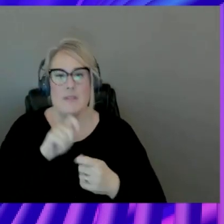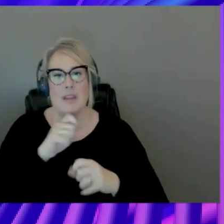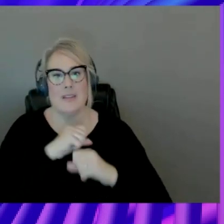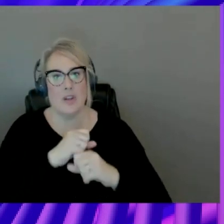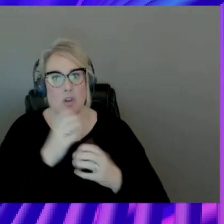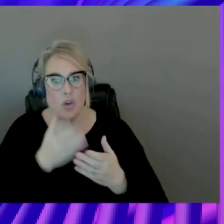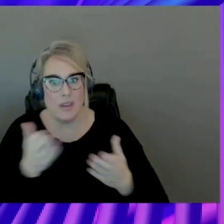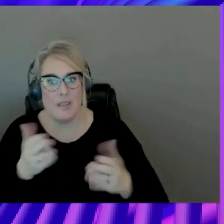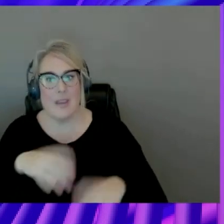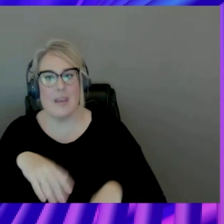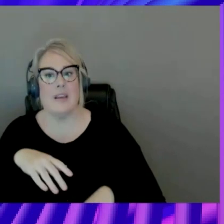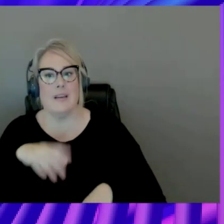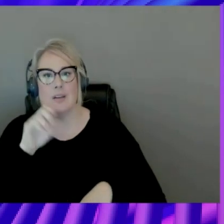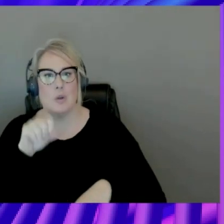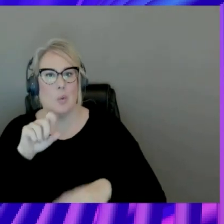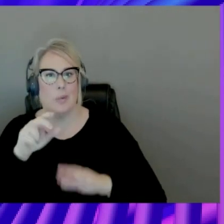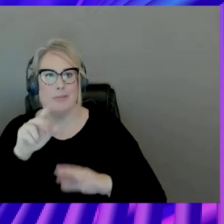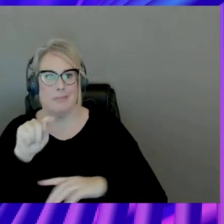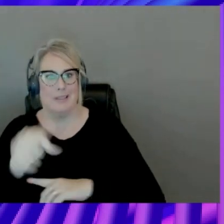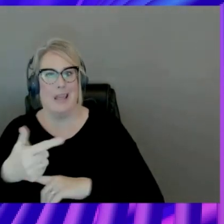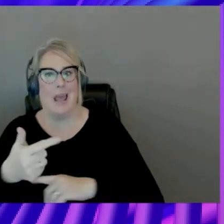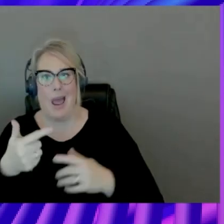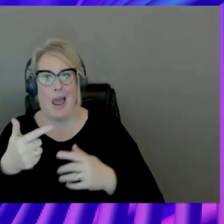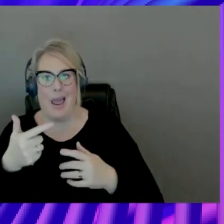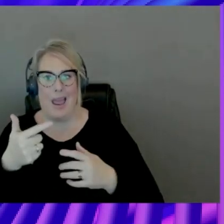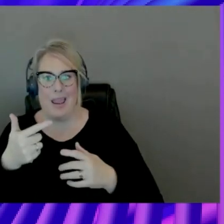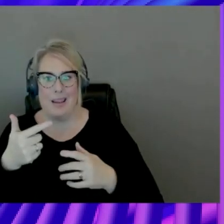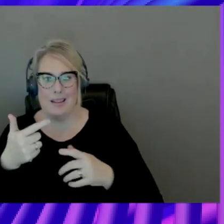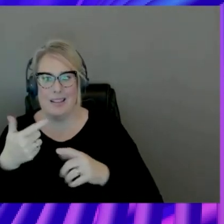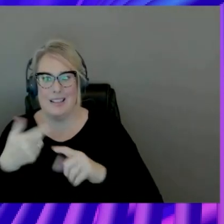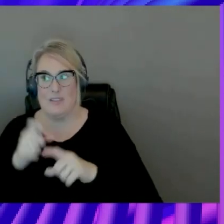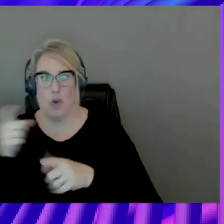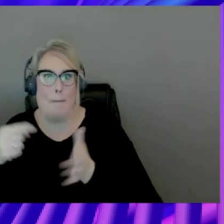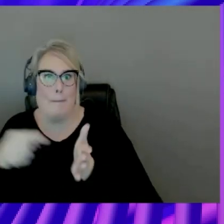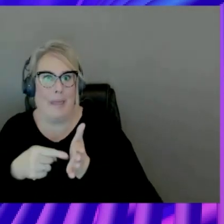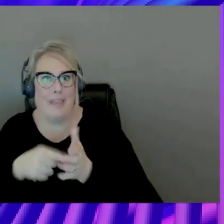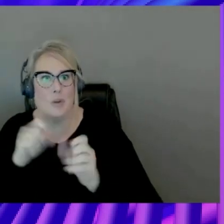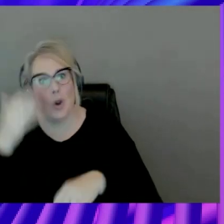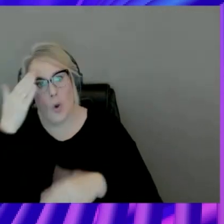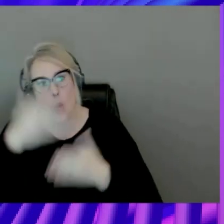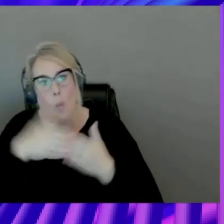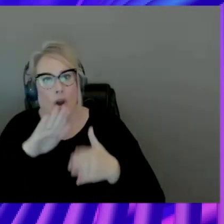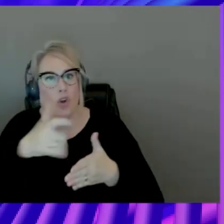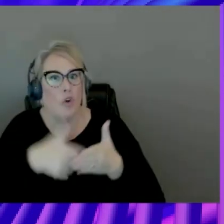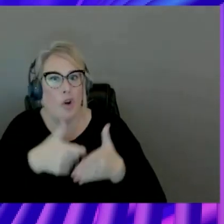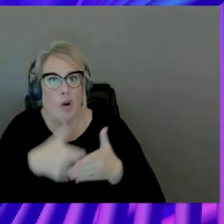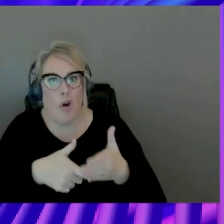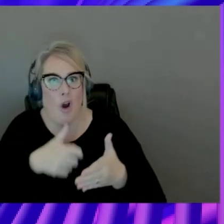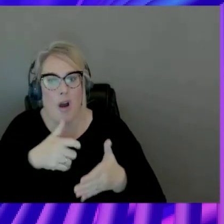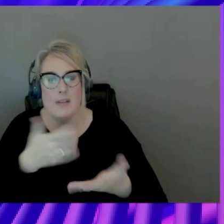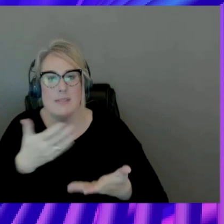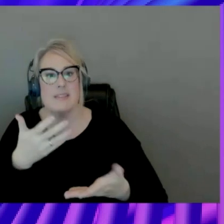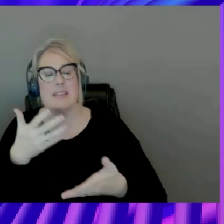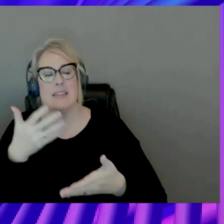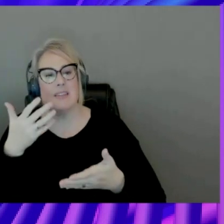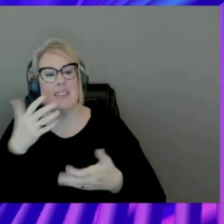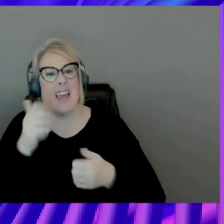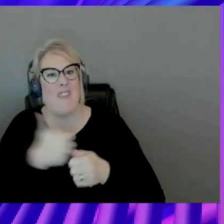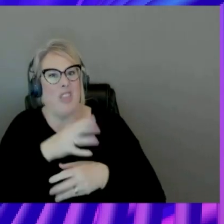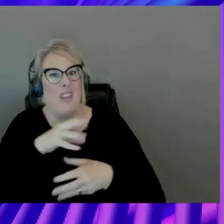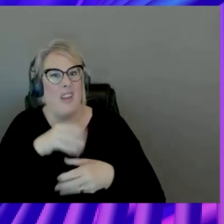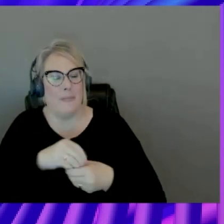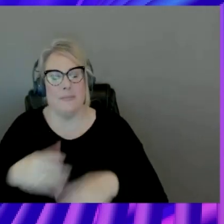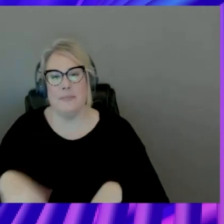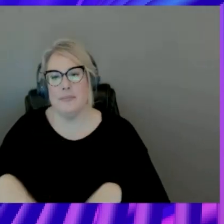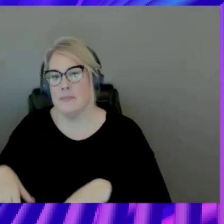tag them with, like, I mean, tags came out of billing, right? So, like, you can know what your cost center is and other things that matter. Yeah. So, maybe one last slide. What